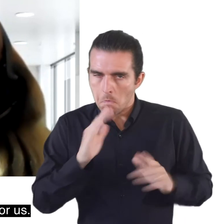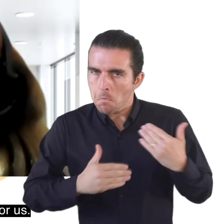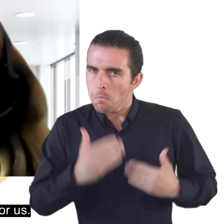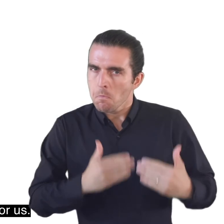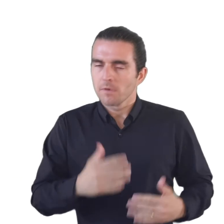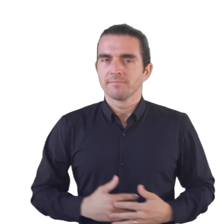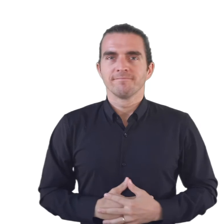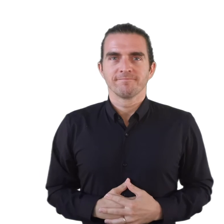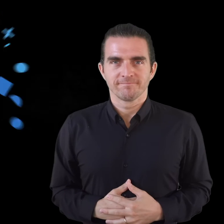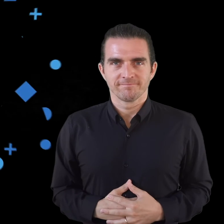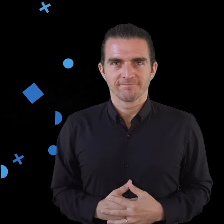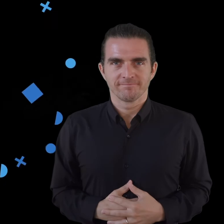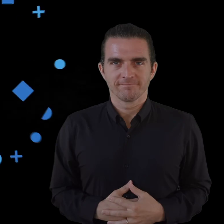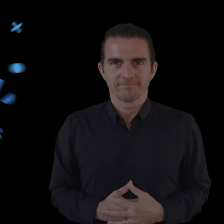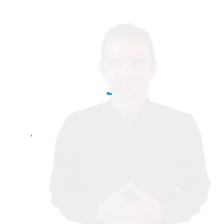days for us